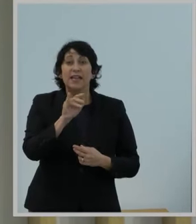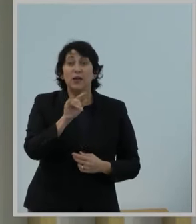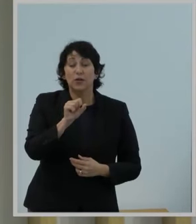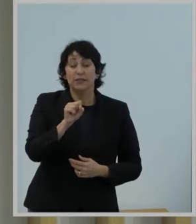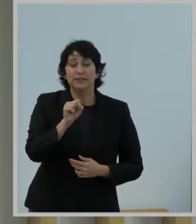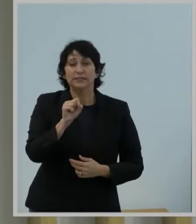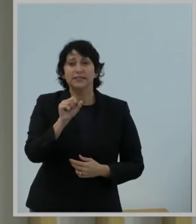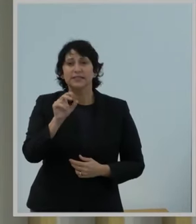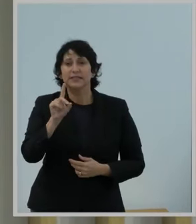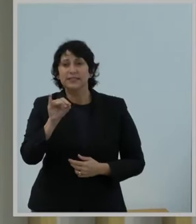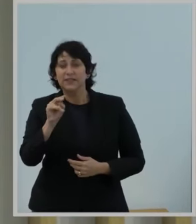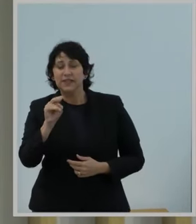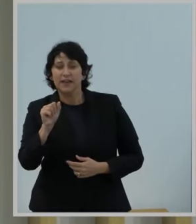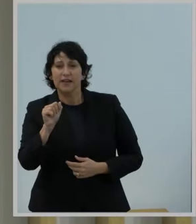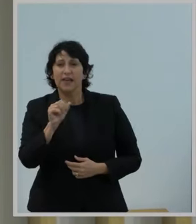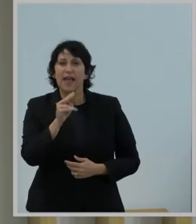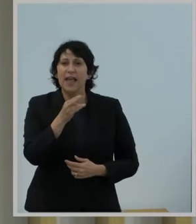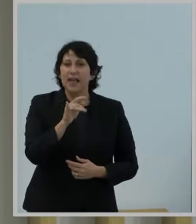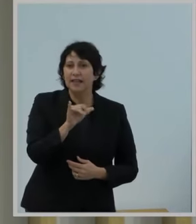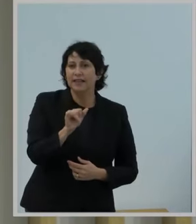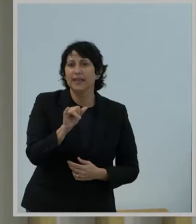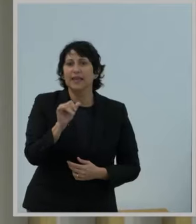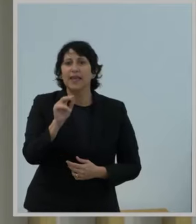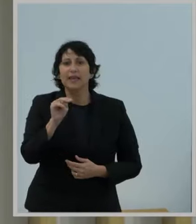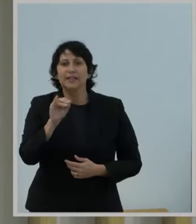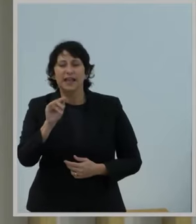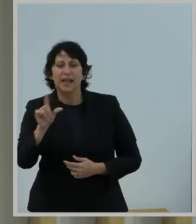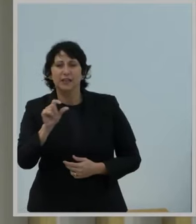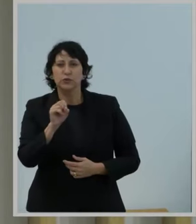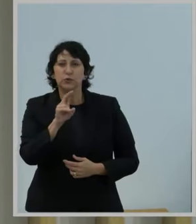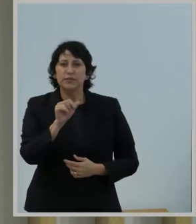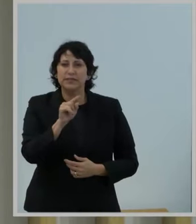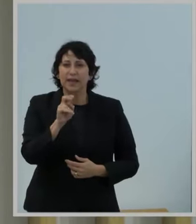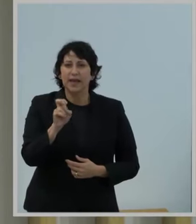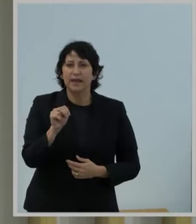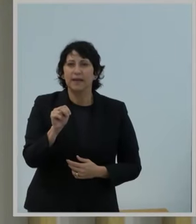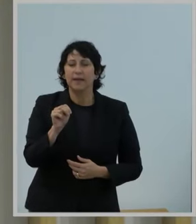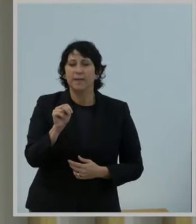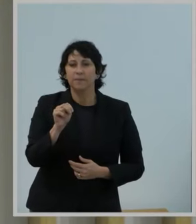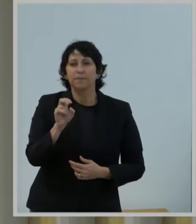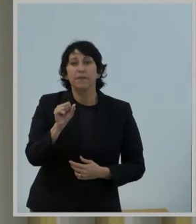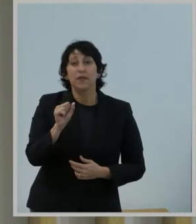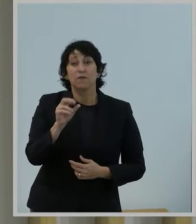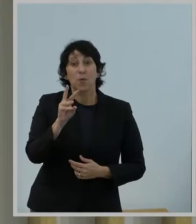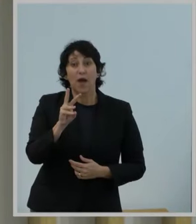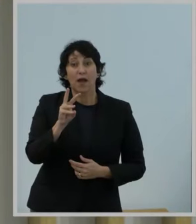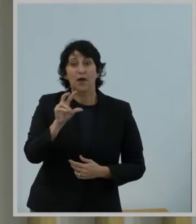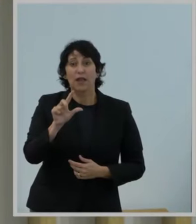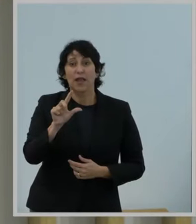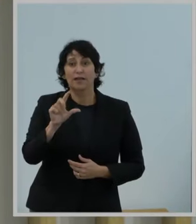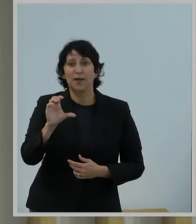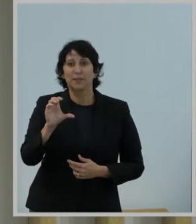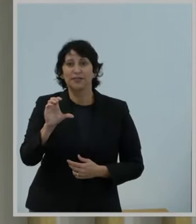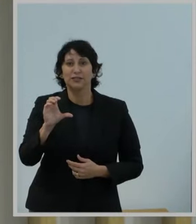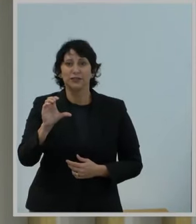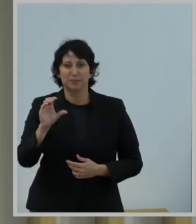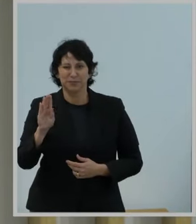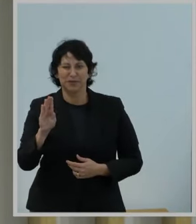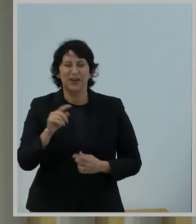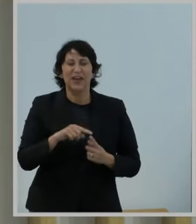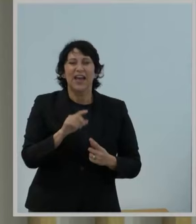Page, Divya Chenoy, Haley Steffen, Gil Strobel, and Suzanne Yellen from the Wireline Competition Bureau. Barbara Espin,